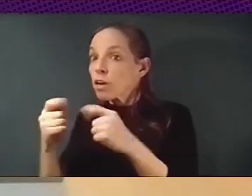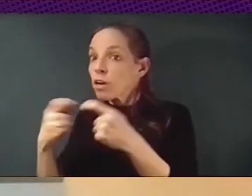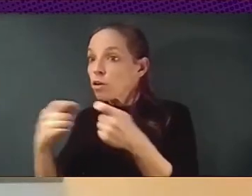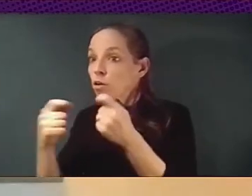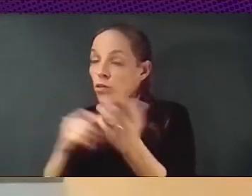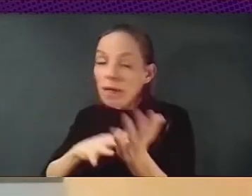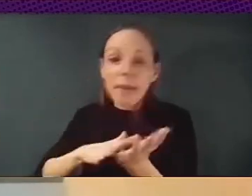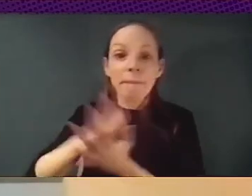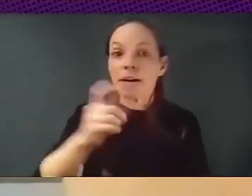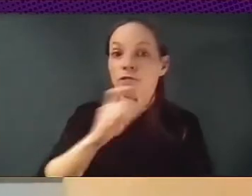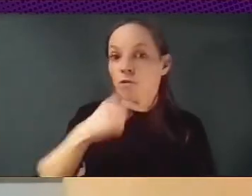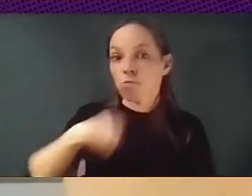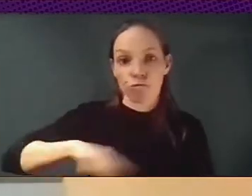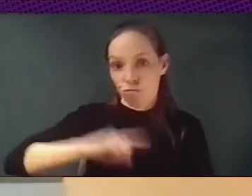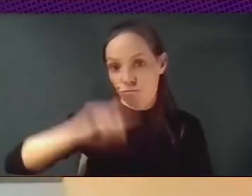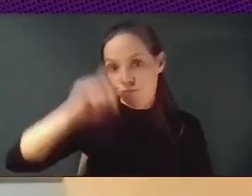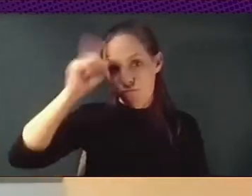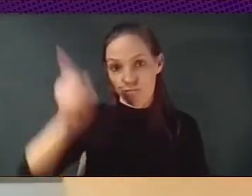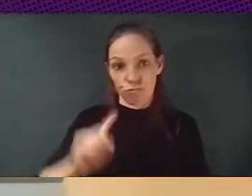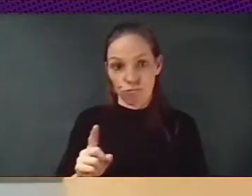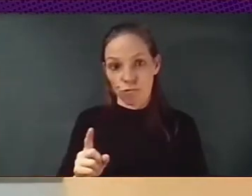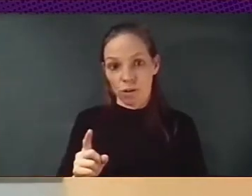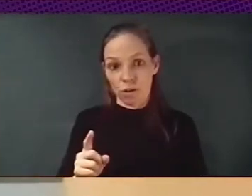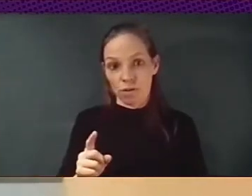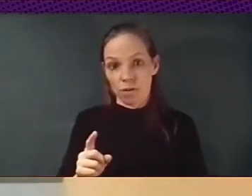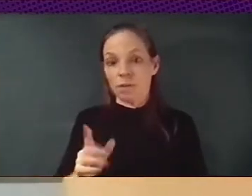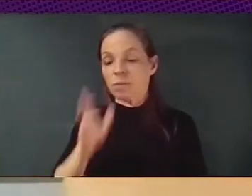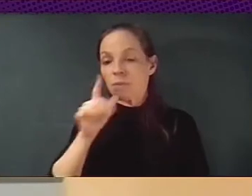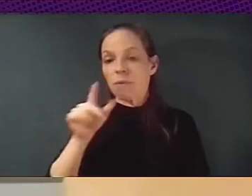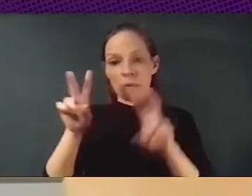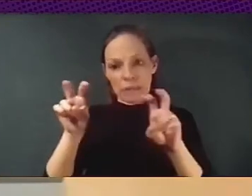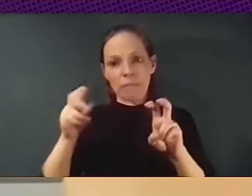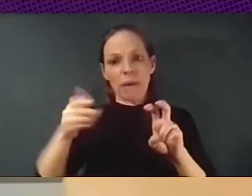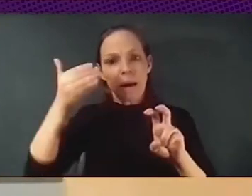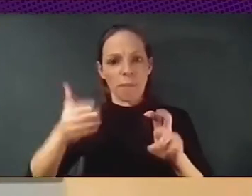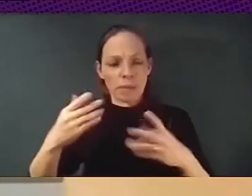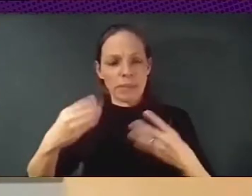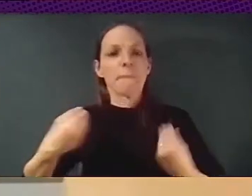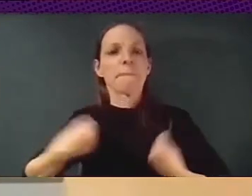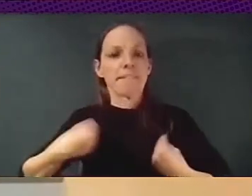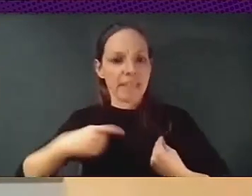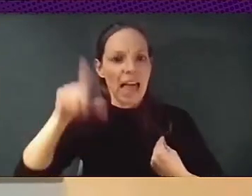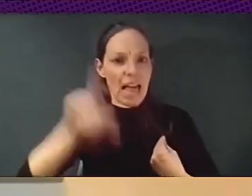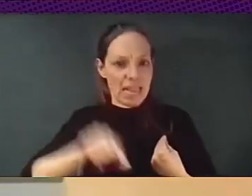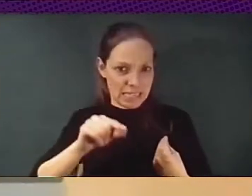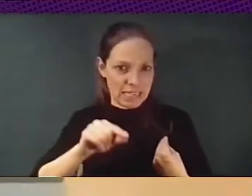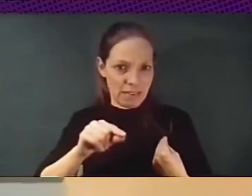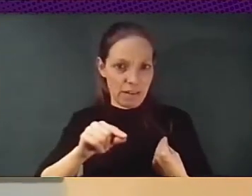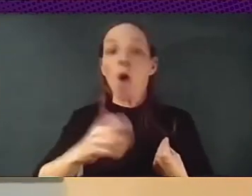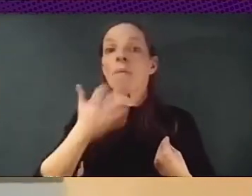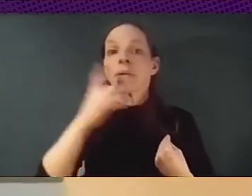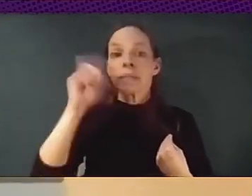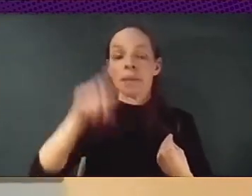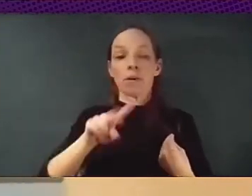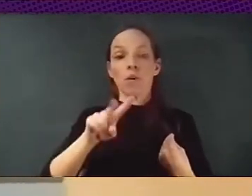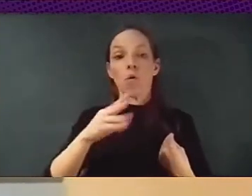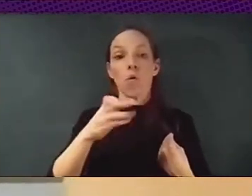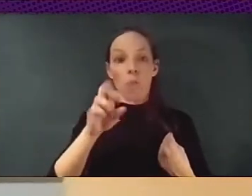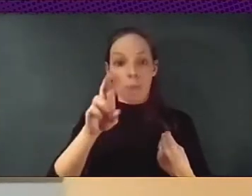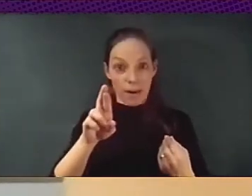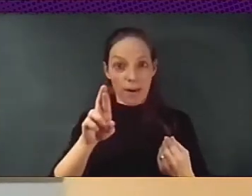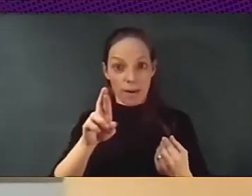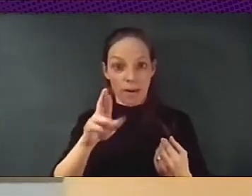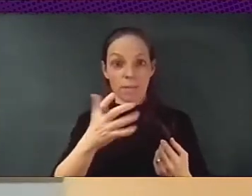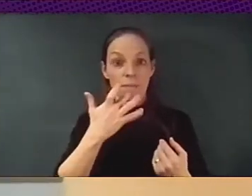our policy of affordable housing. So take Uber. How is Uber affecting public transportation in the city? Big